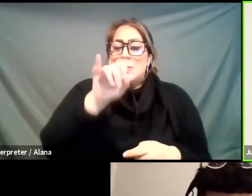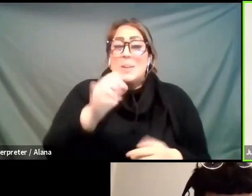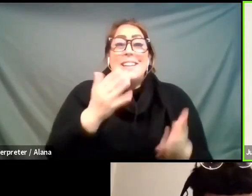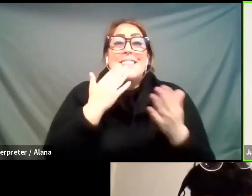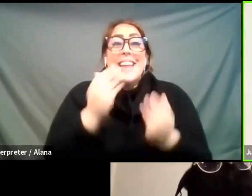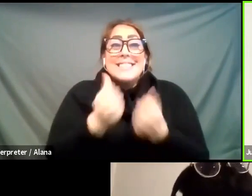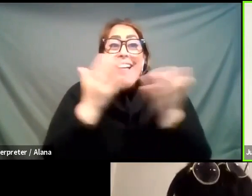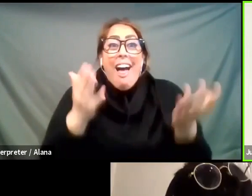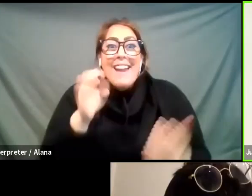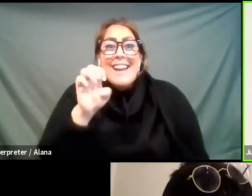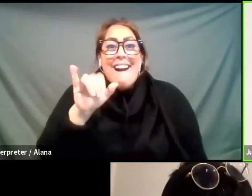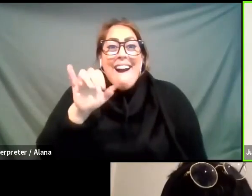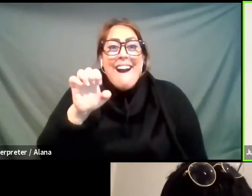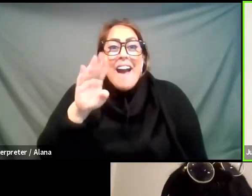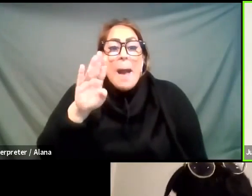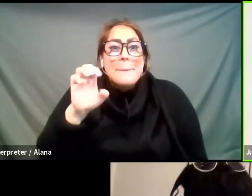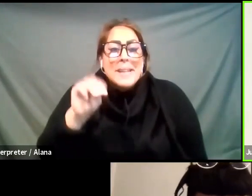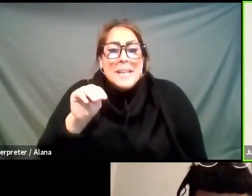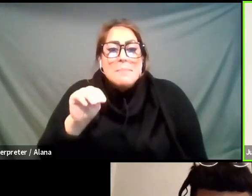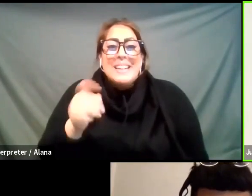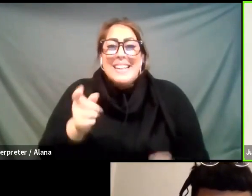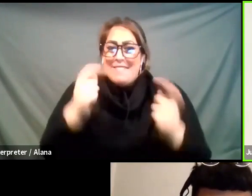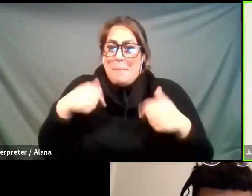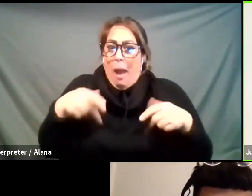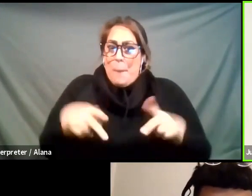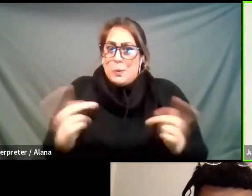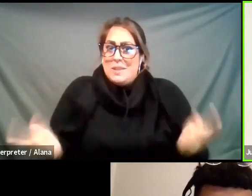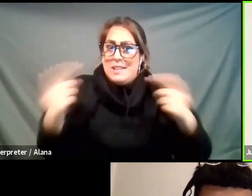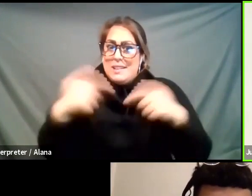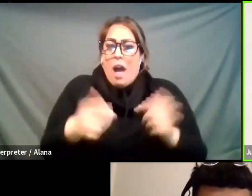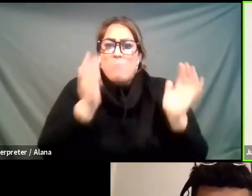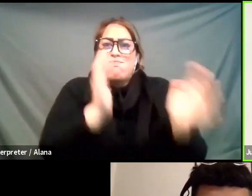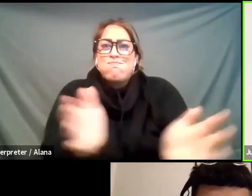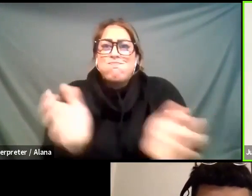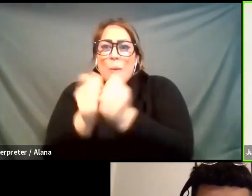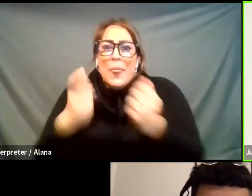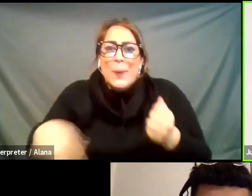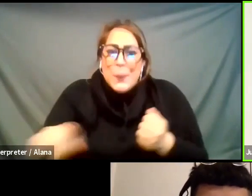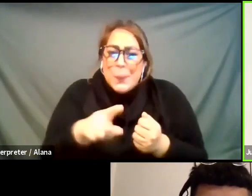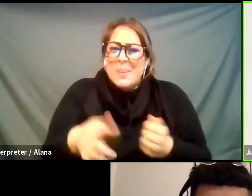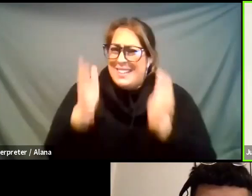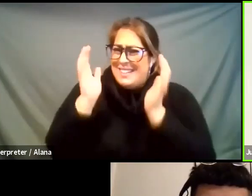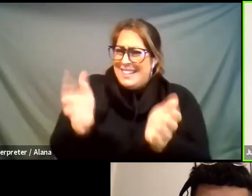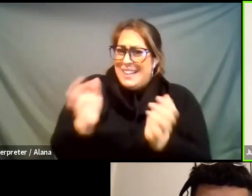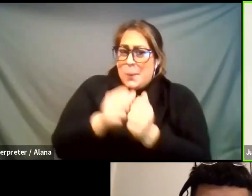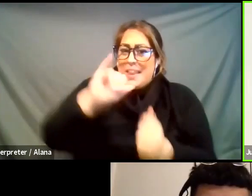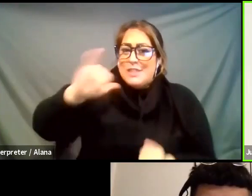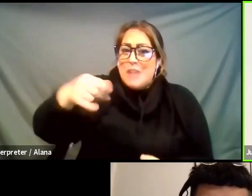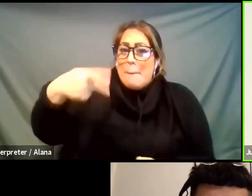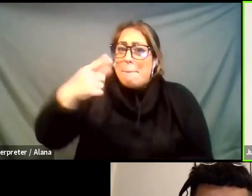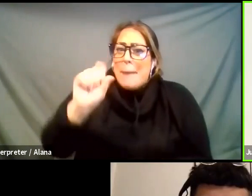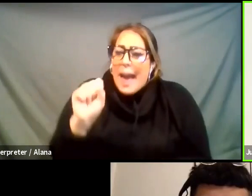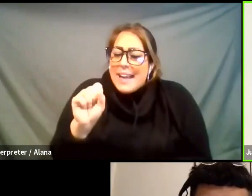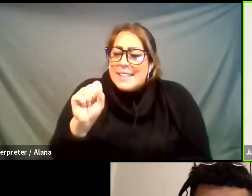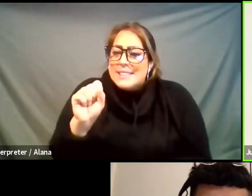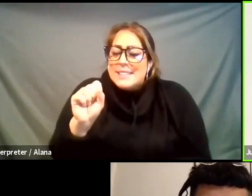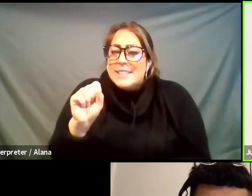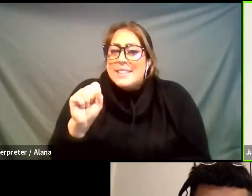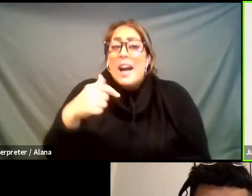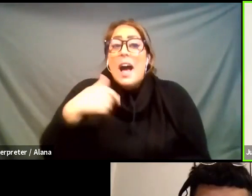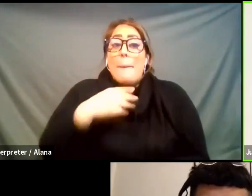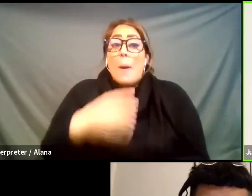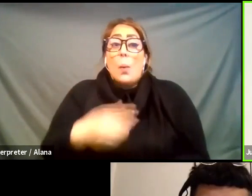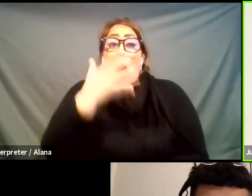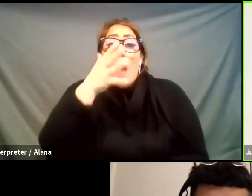i've been for the opportunity to have this conversation with all of you with jpegs um i'm a white